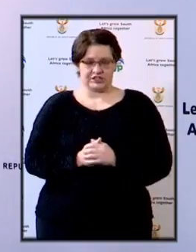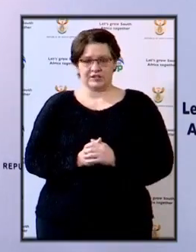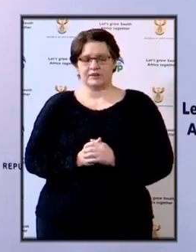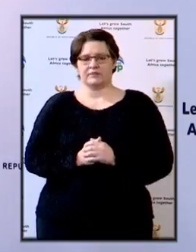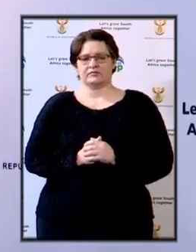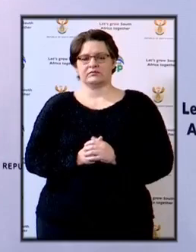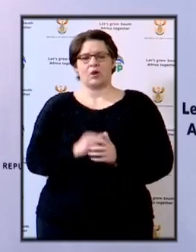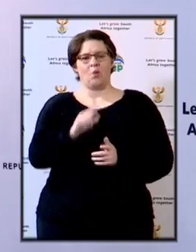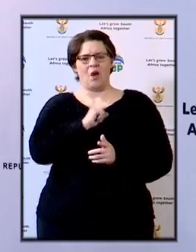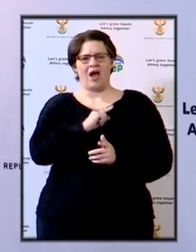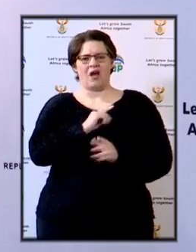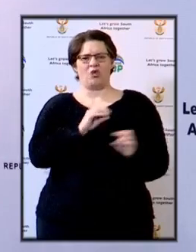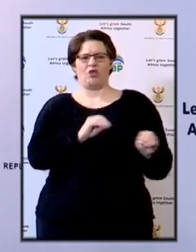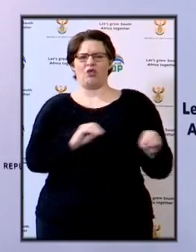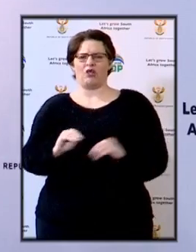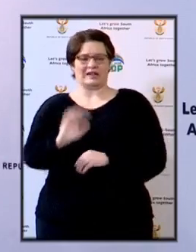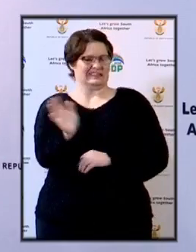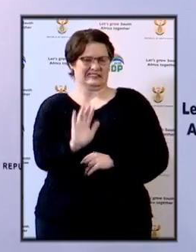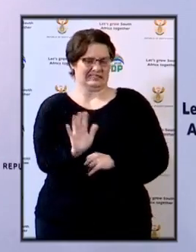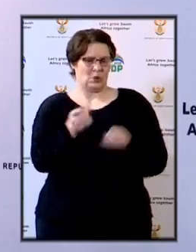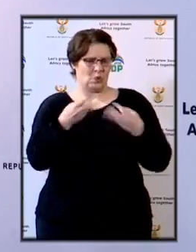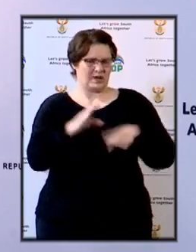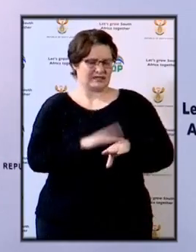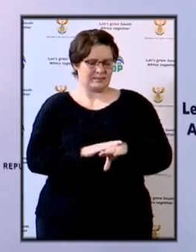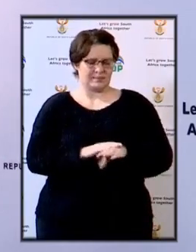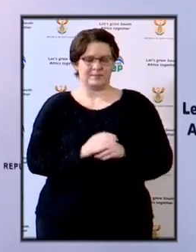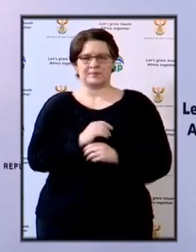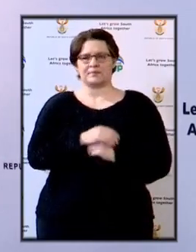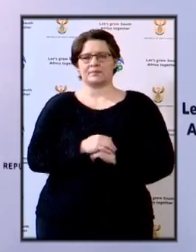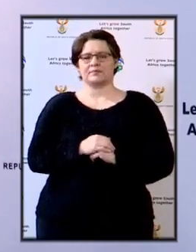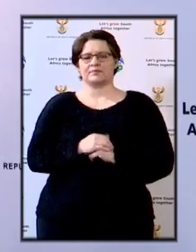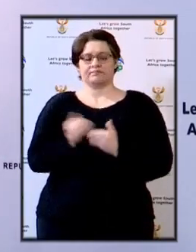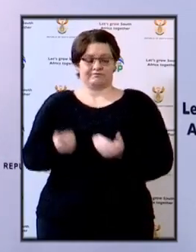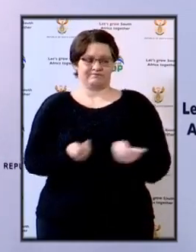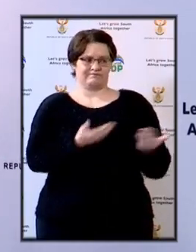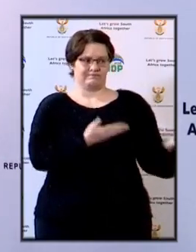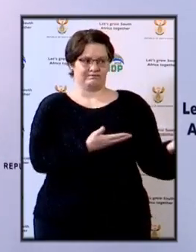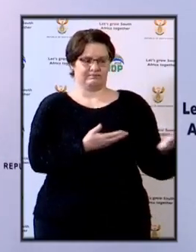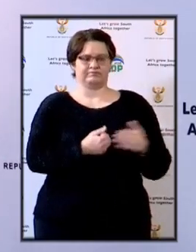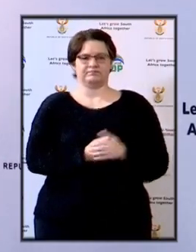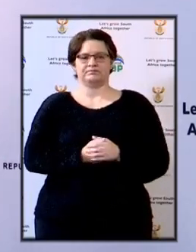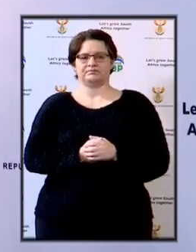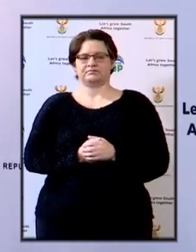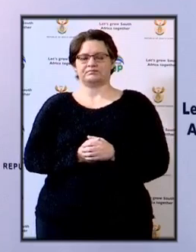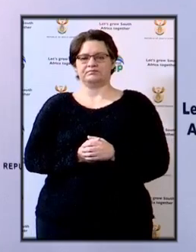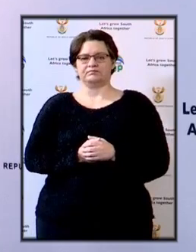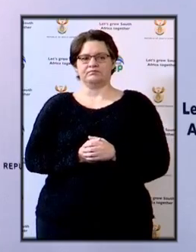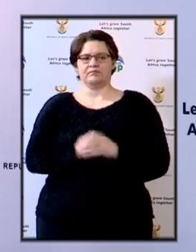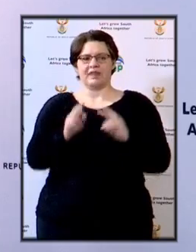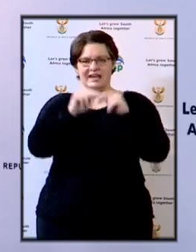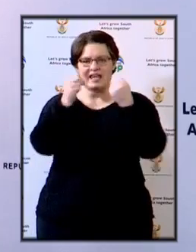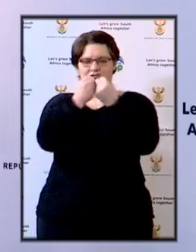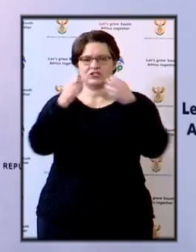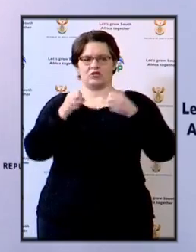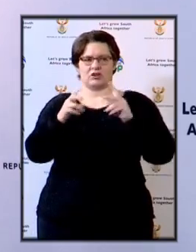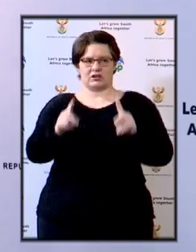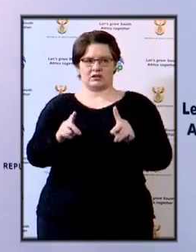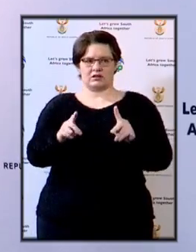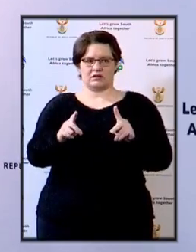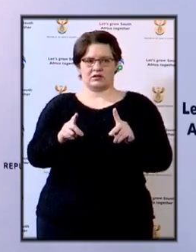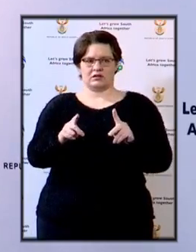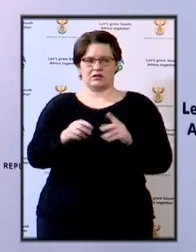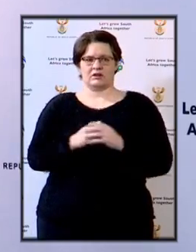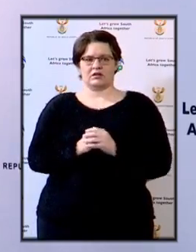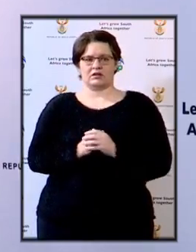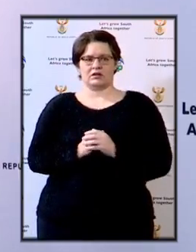therefore, without any waste of time, let me hand over the mic and the podium to the National Director